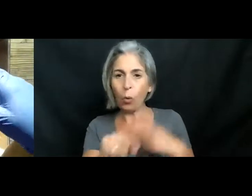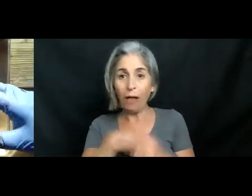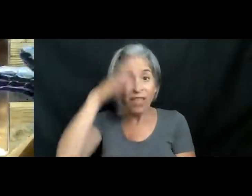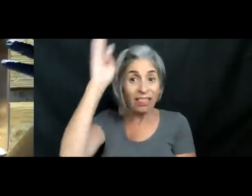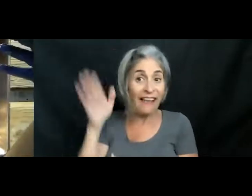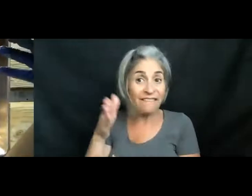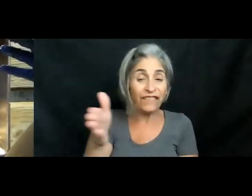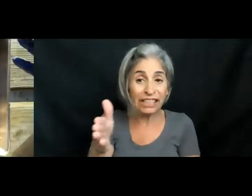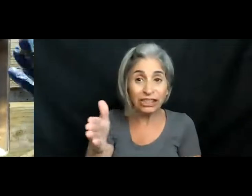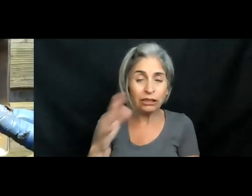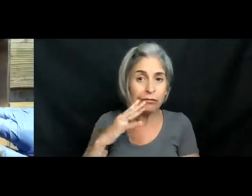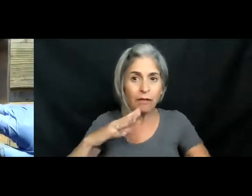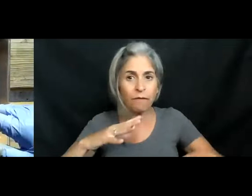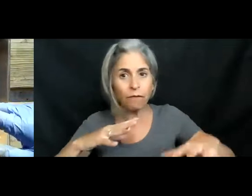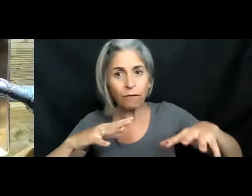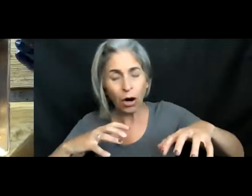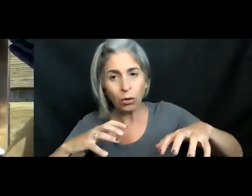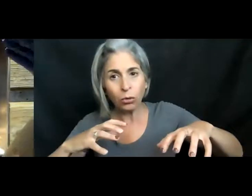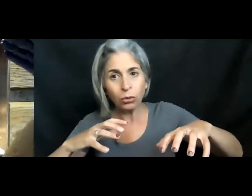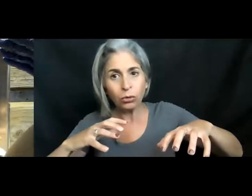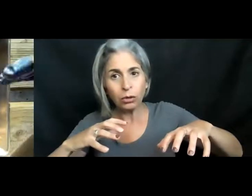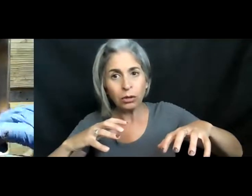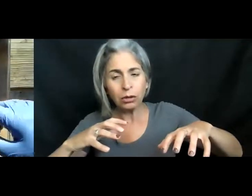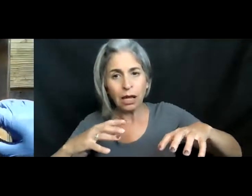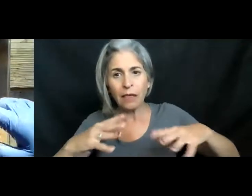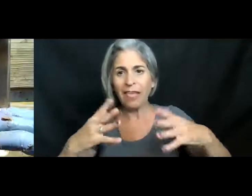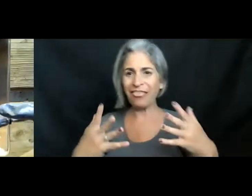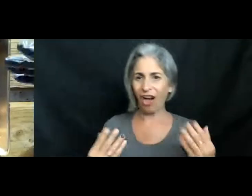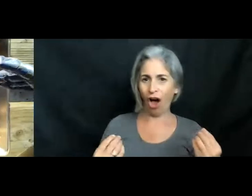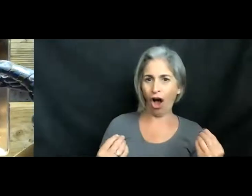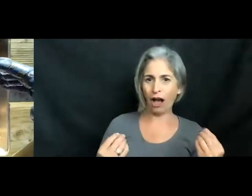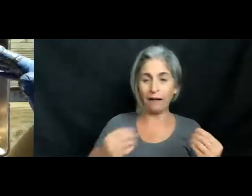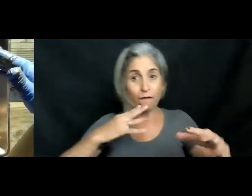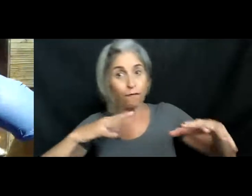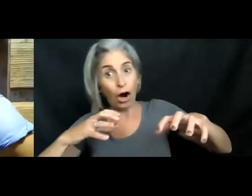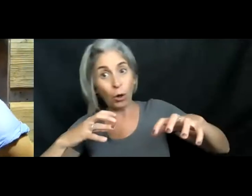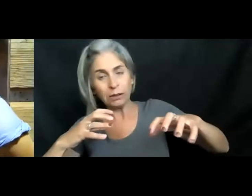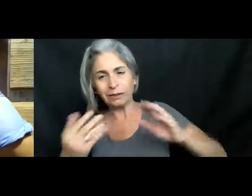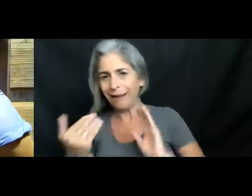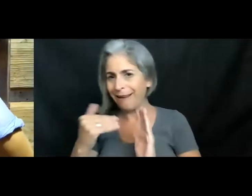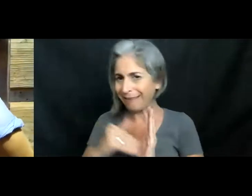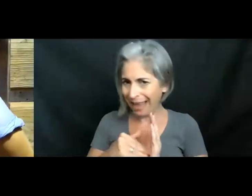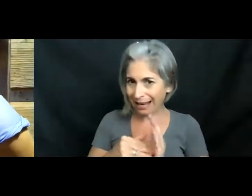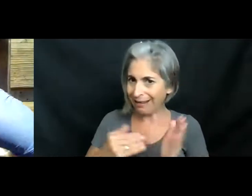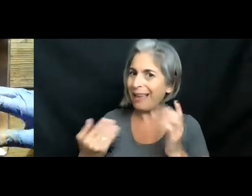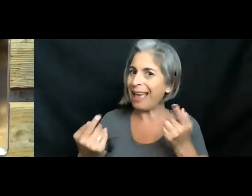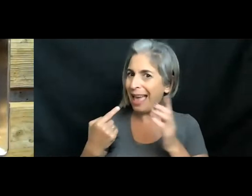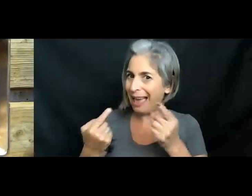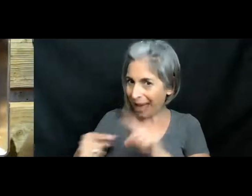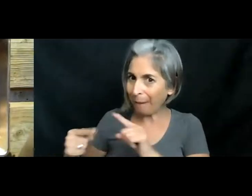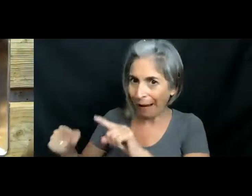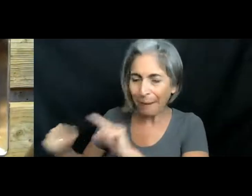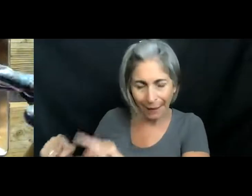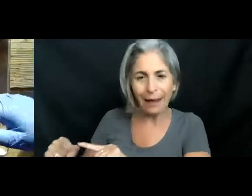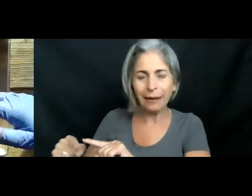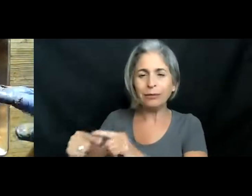is actually frozen and then thawed and then frozen again, which has been happening quite a bit as we received them after they